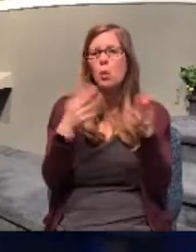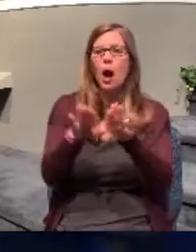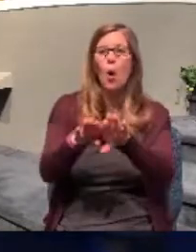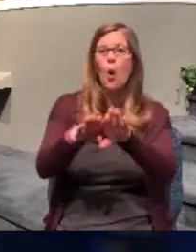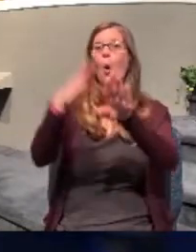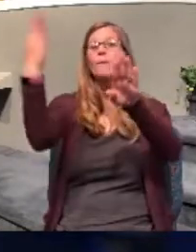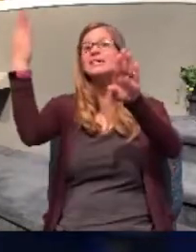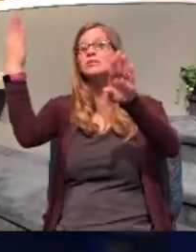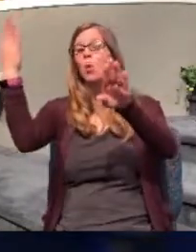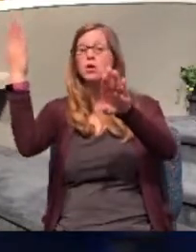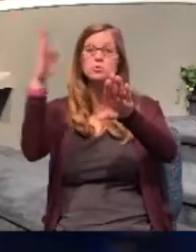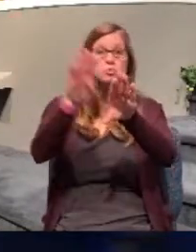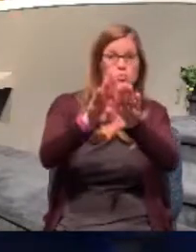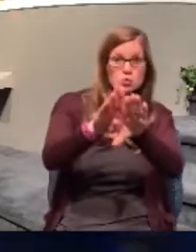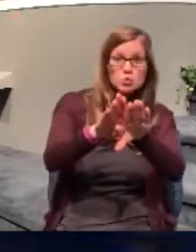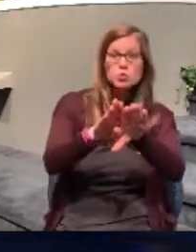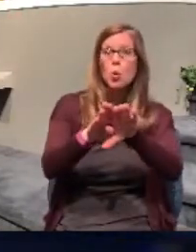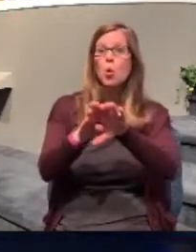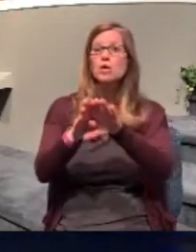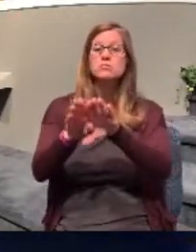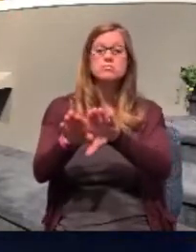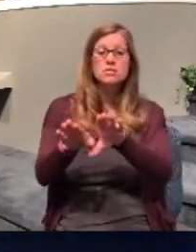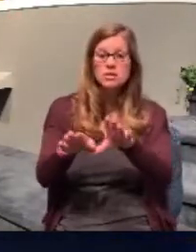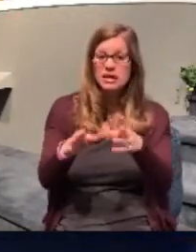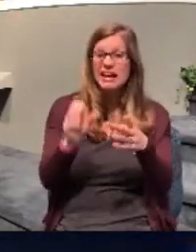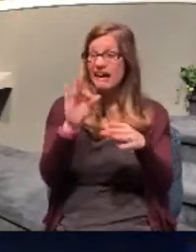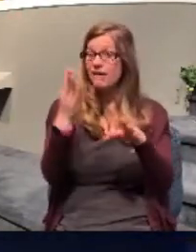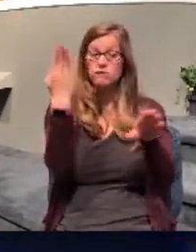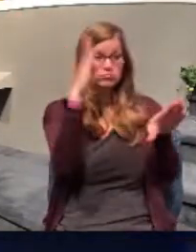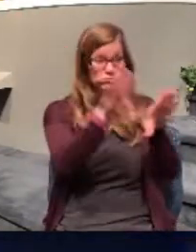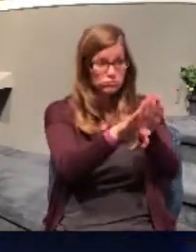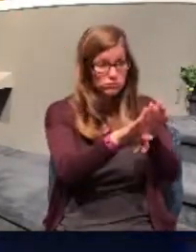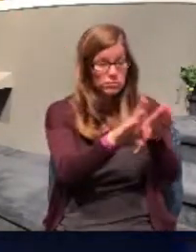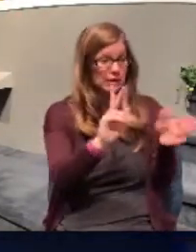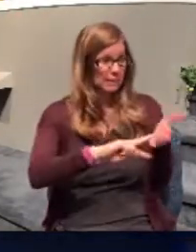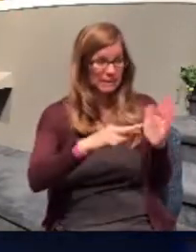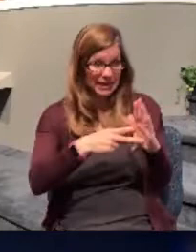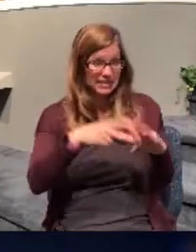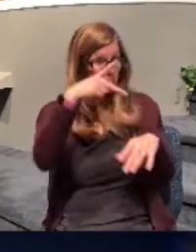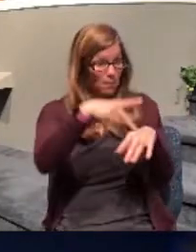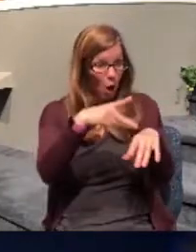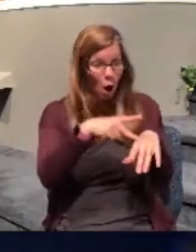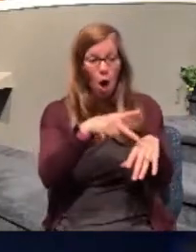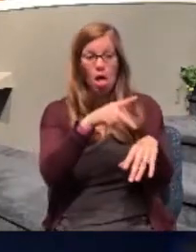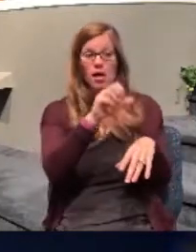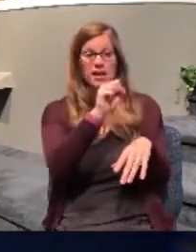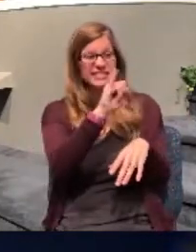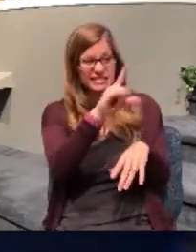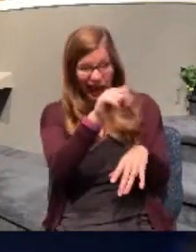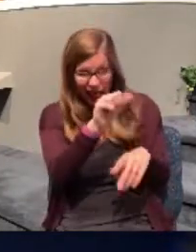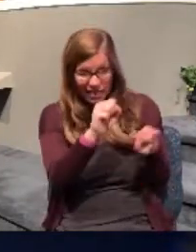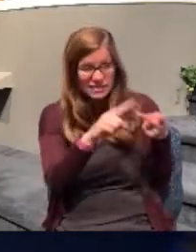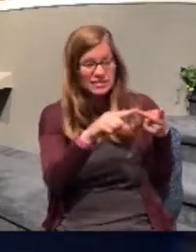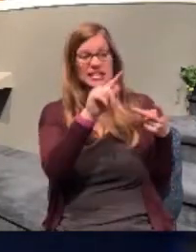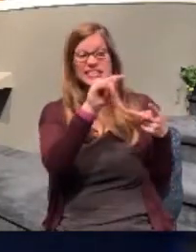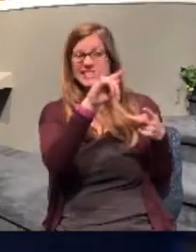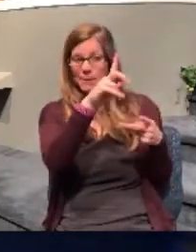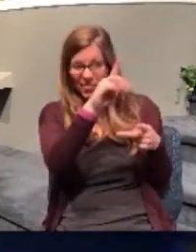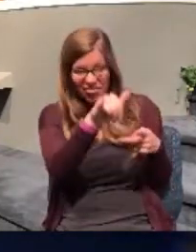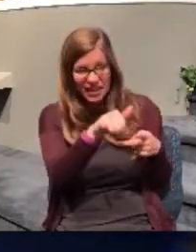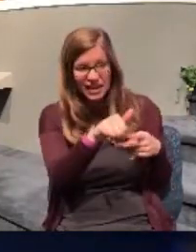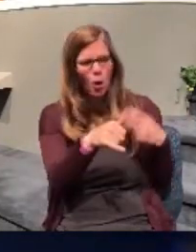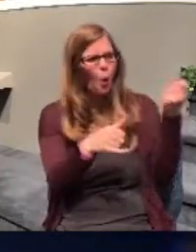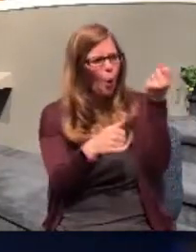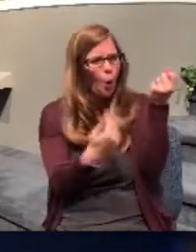closing some doors and while those doors were being closed, Paul and Silas and Timothy and Luke there in Troas, they were in a